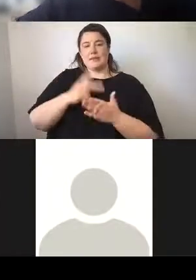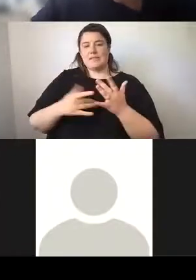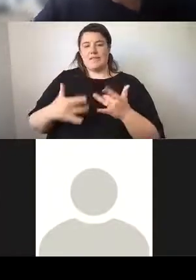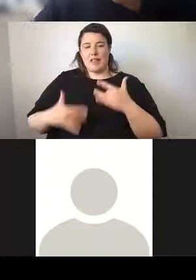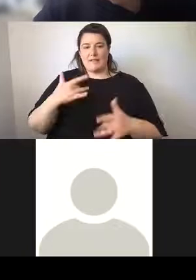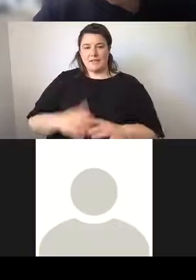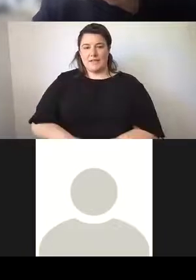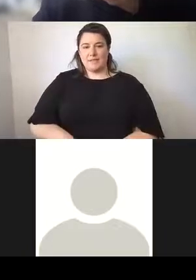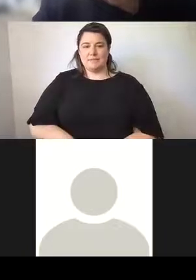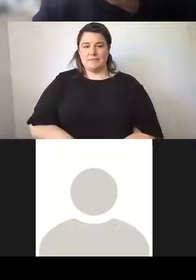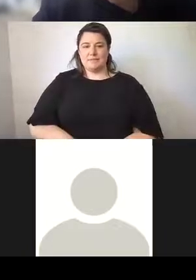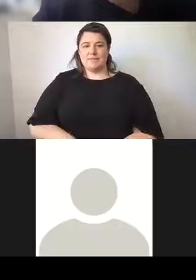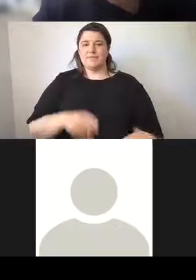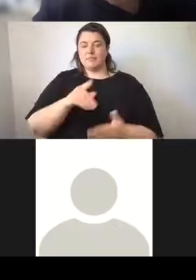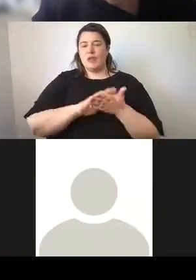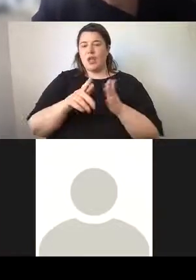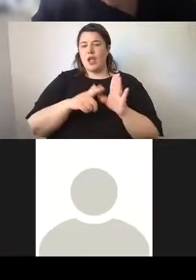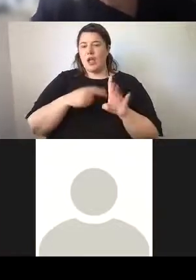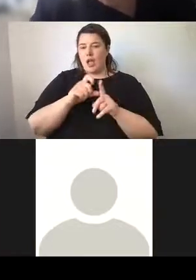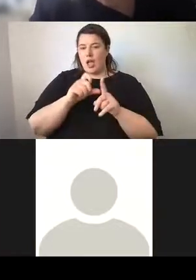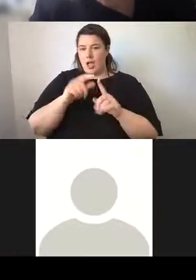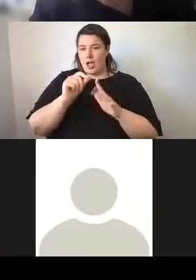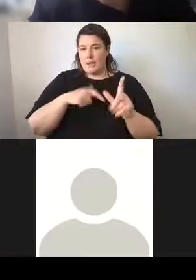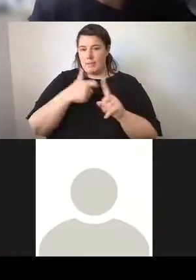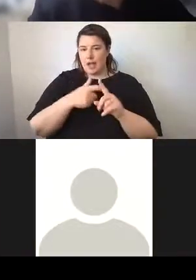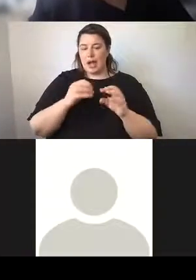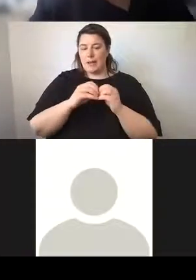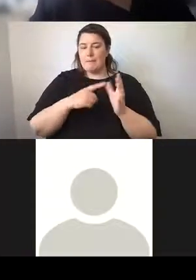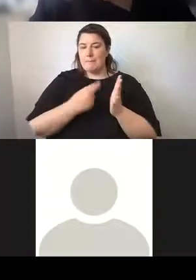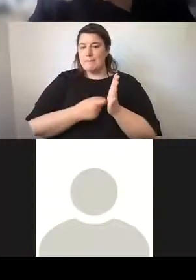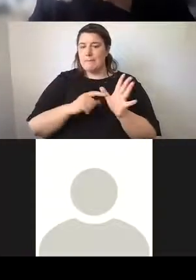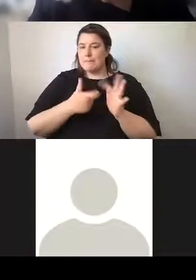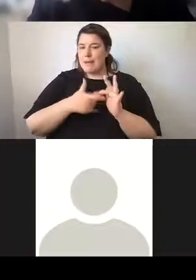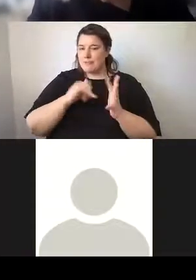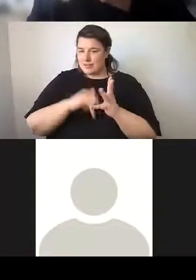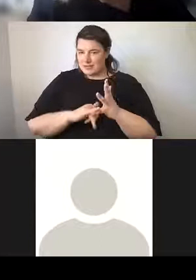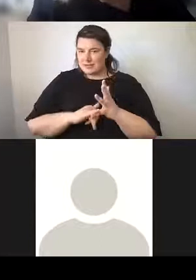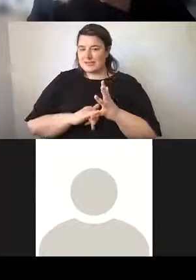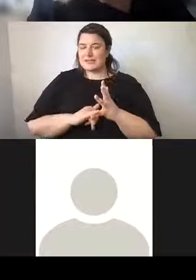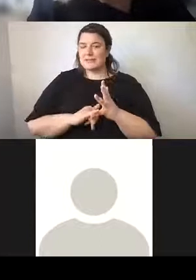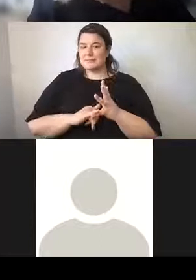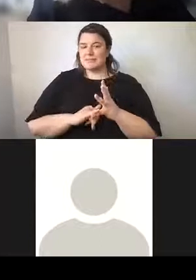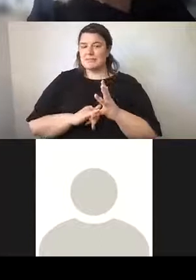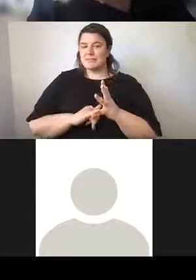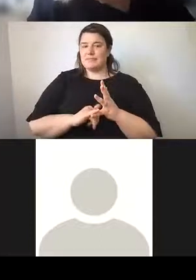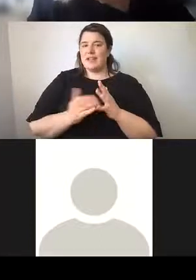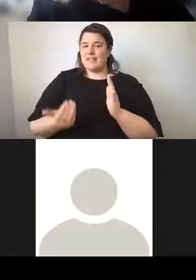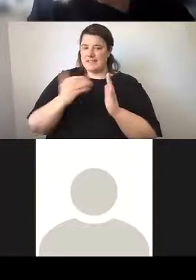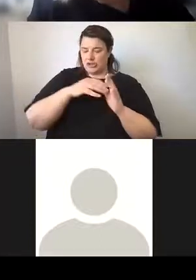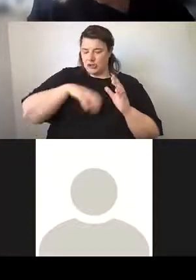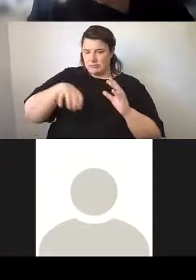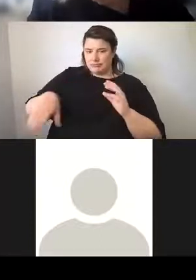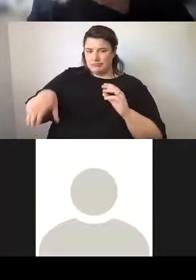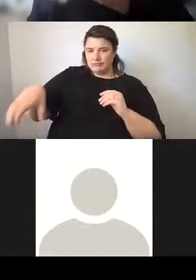Passing the Hyde Park barracks here, we see the building completely surrounded by the additions that were added